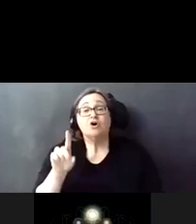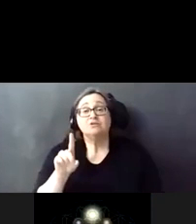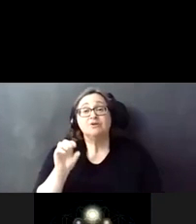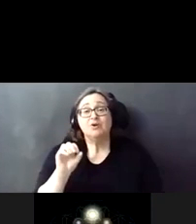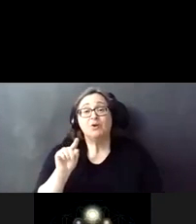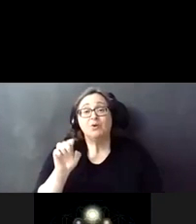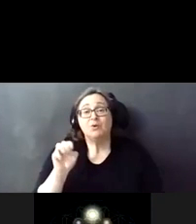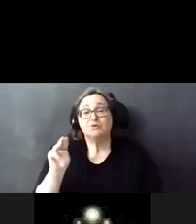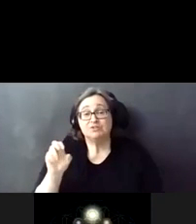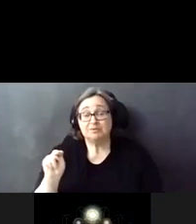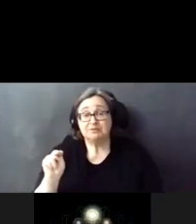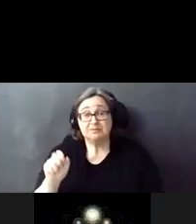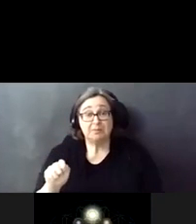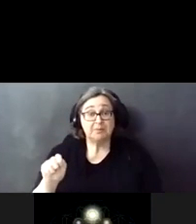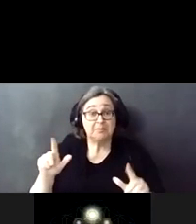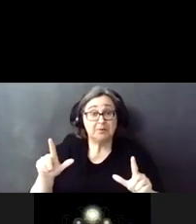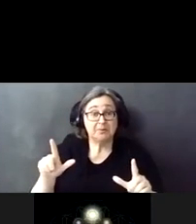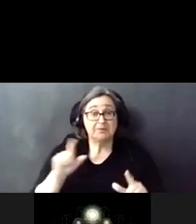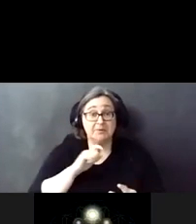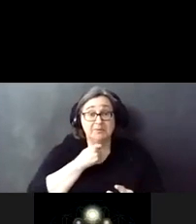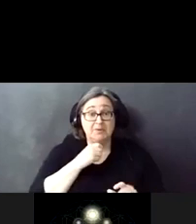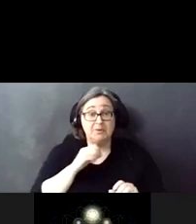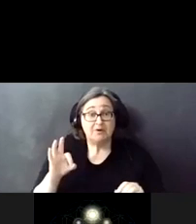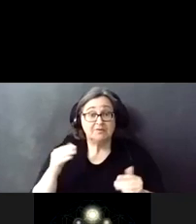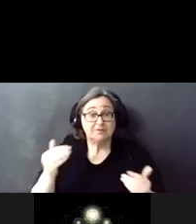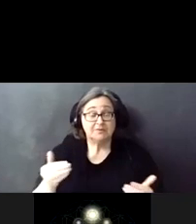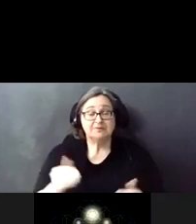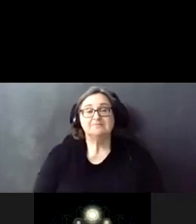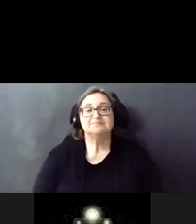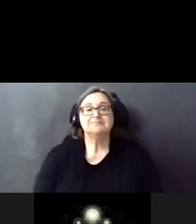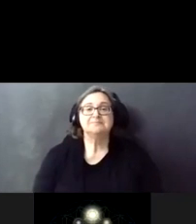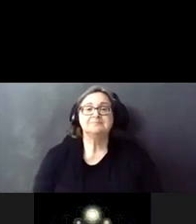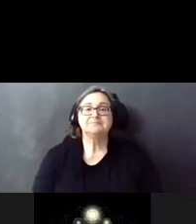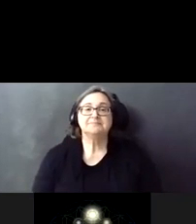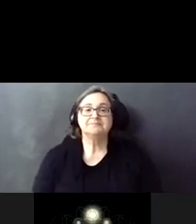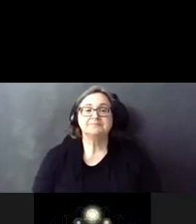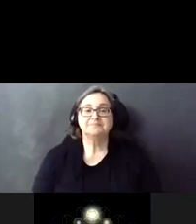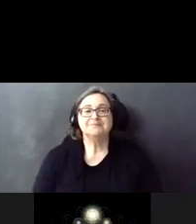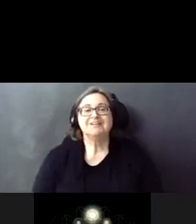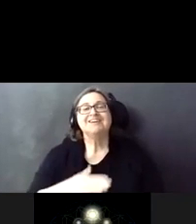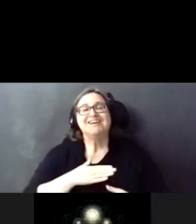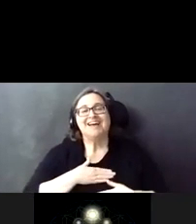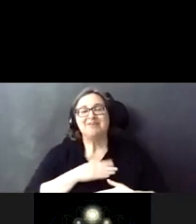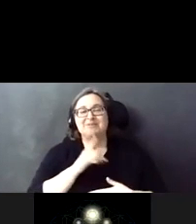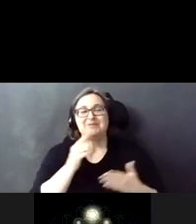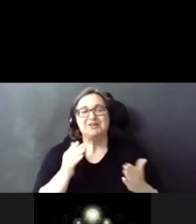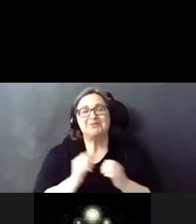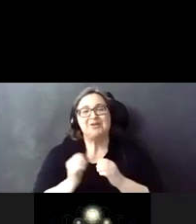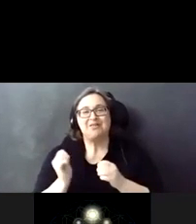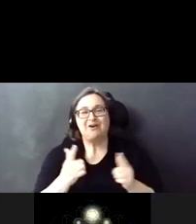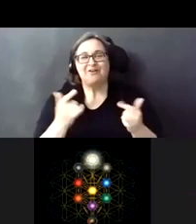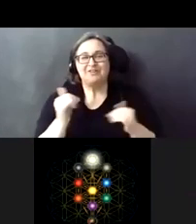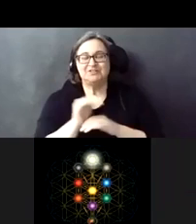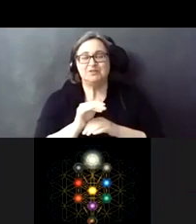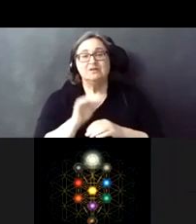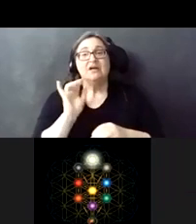unmuted and highlighted. Alderman. Glad to be with all of you tonight. This is